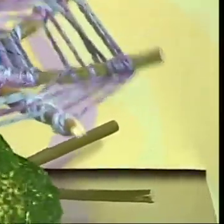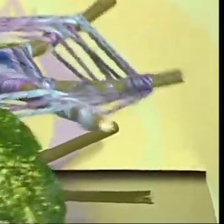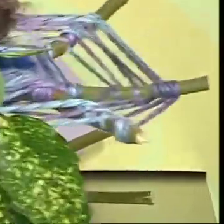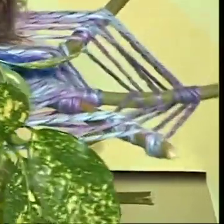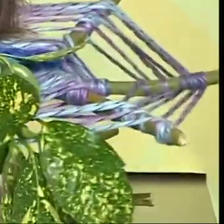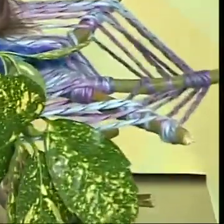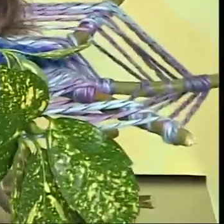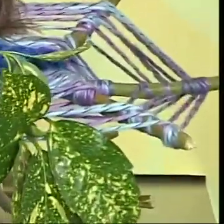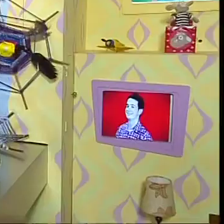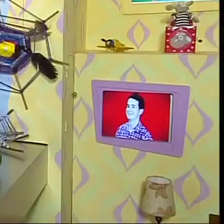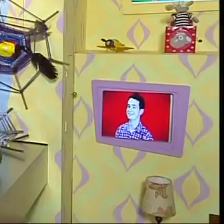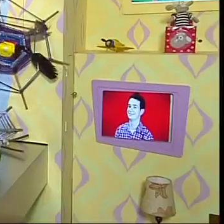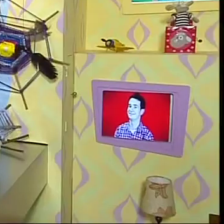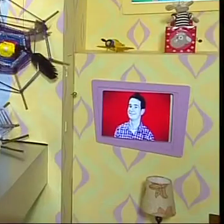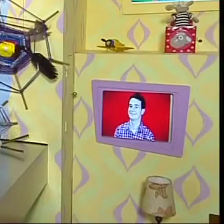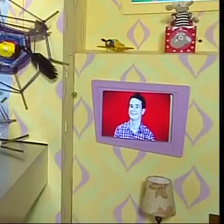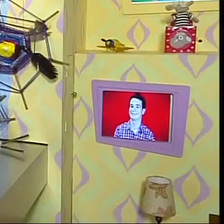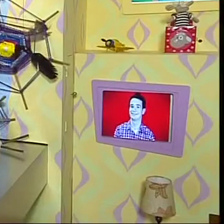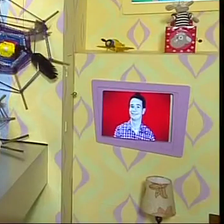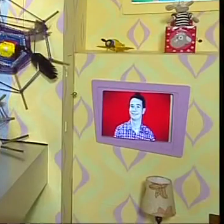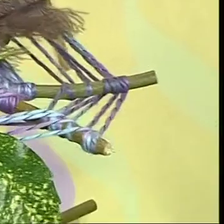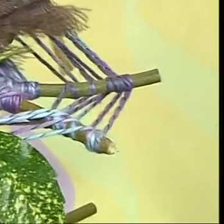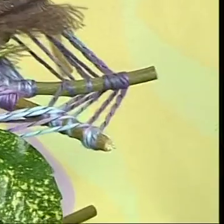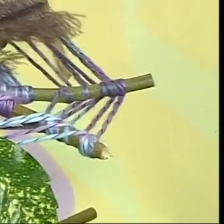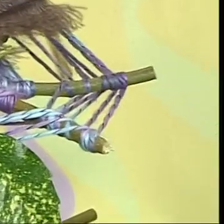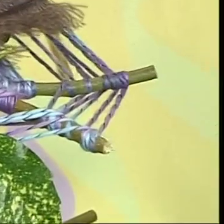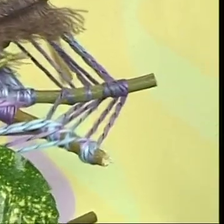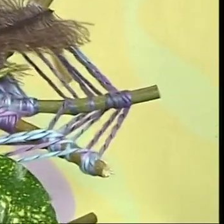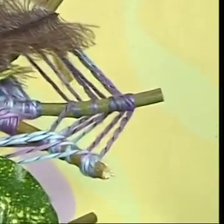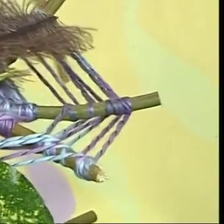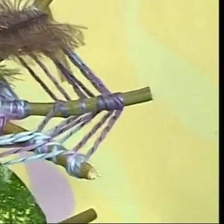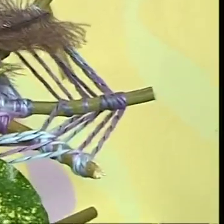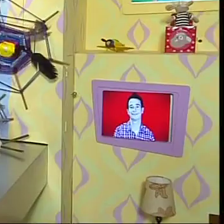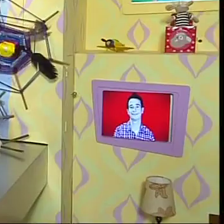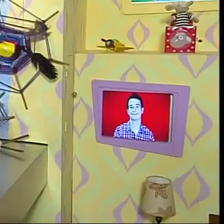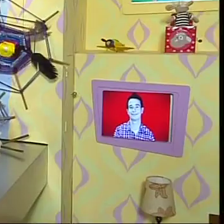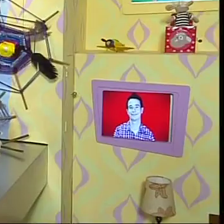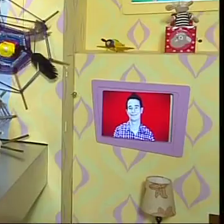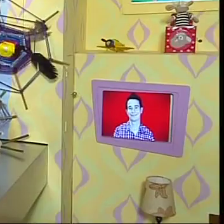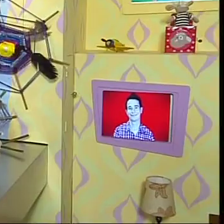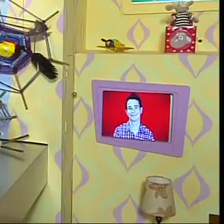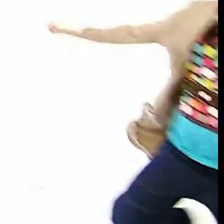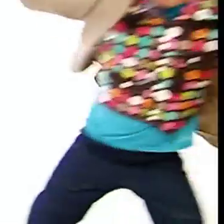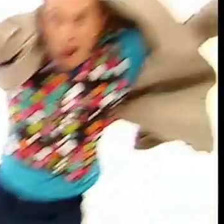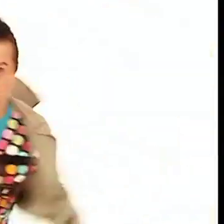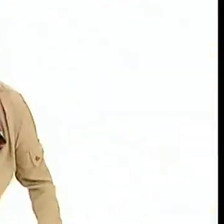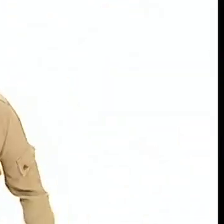like this and already it's looking pretty colourful. Right, well I'm going to finish this off whilst you join Mr Maker.